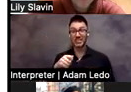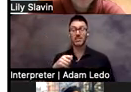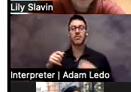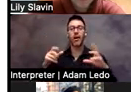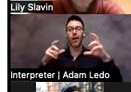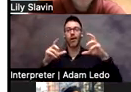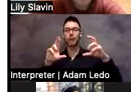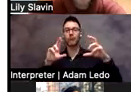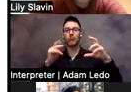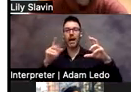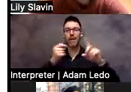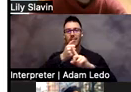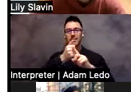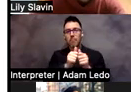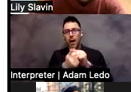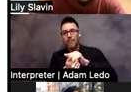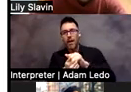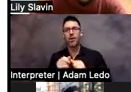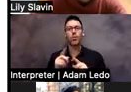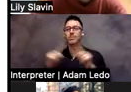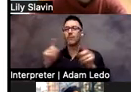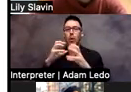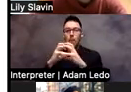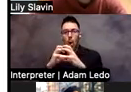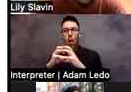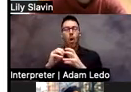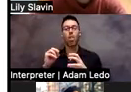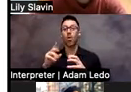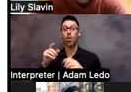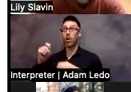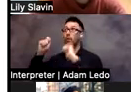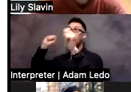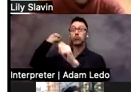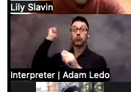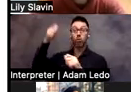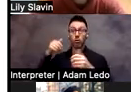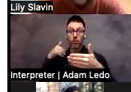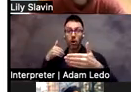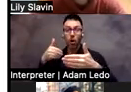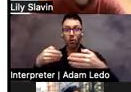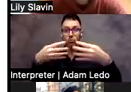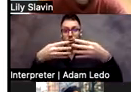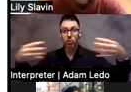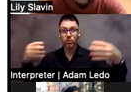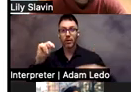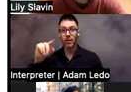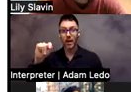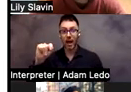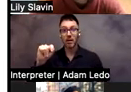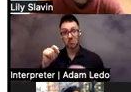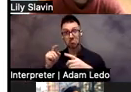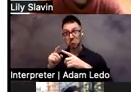ball and they serve from a little closer to the net and are successful, if somebody doesn't know that, they might